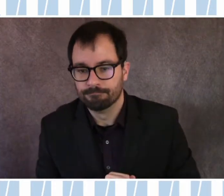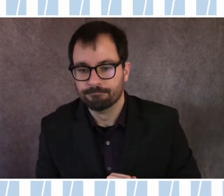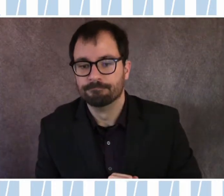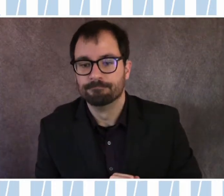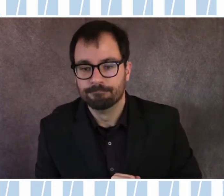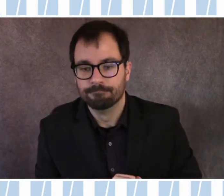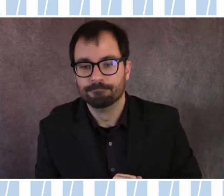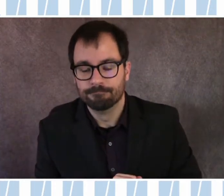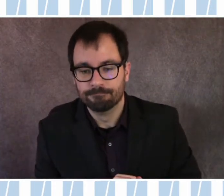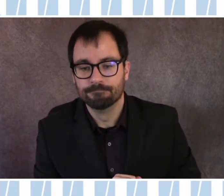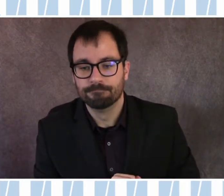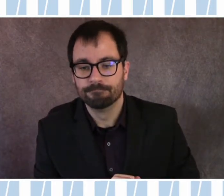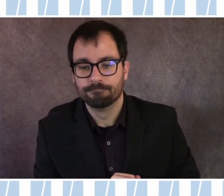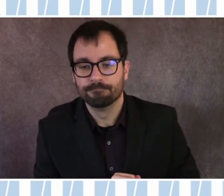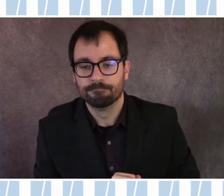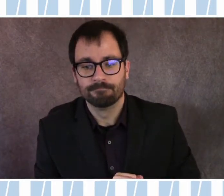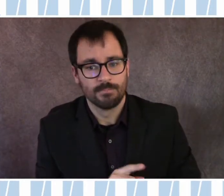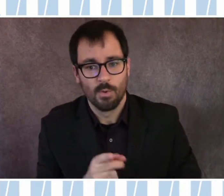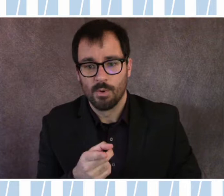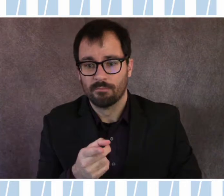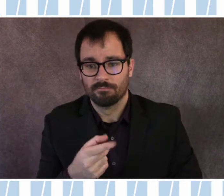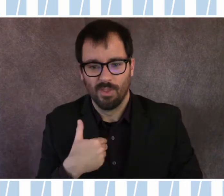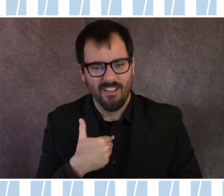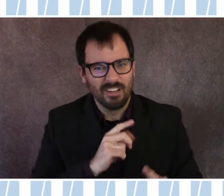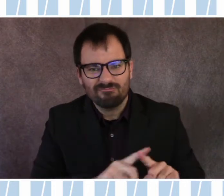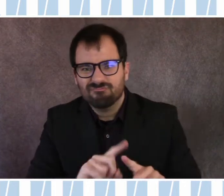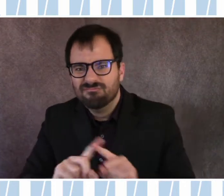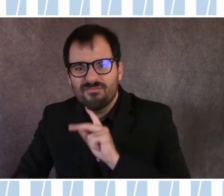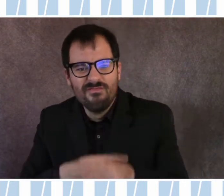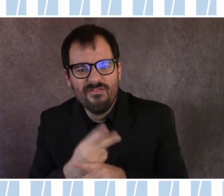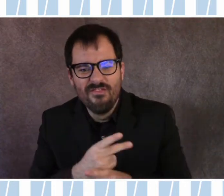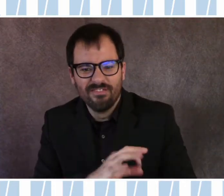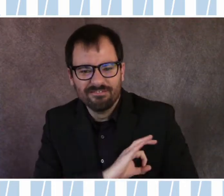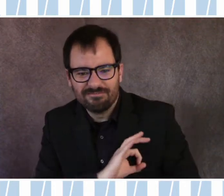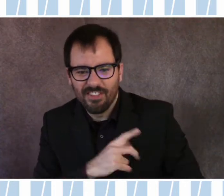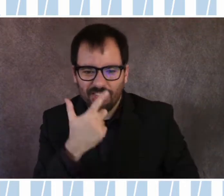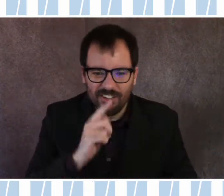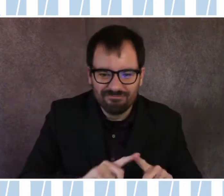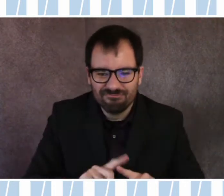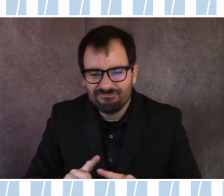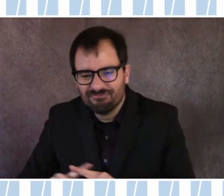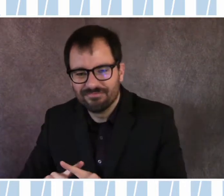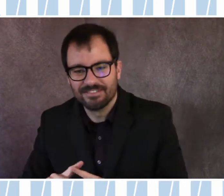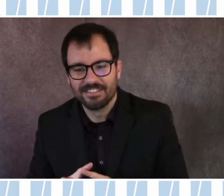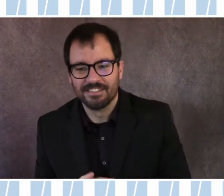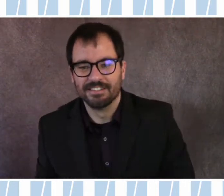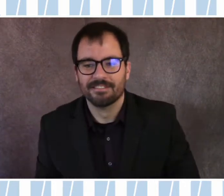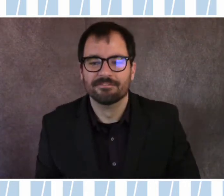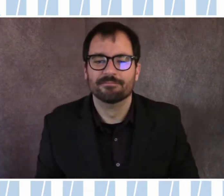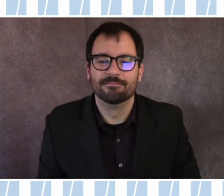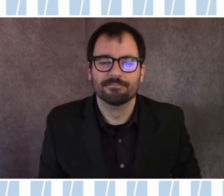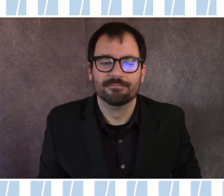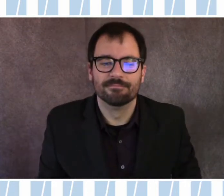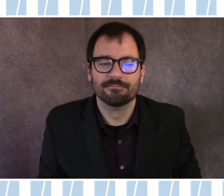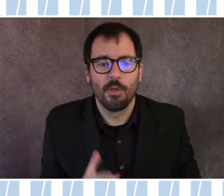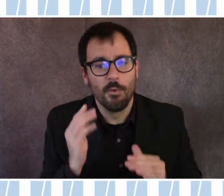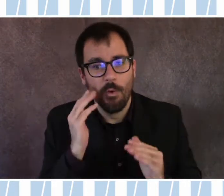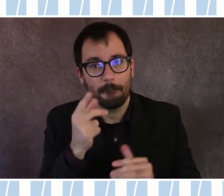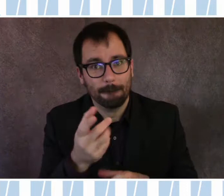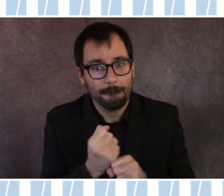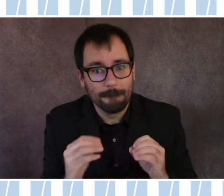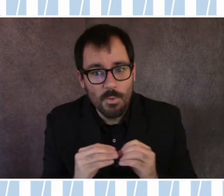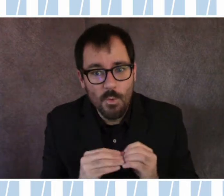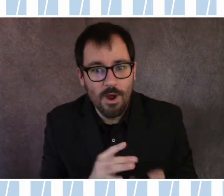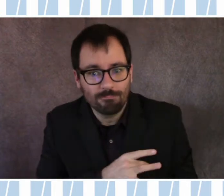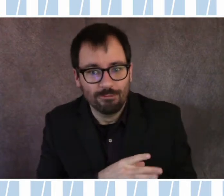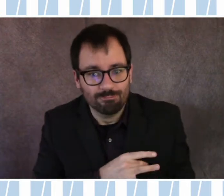you can have a whole collection of them. Hopefully, the more you get, we'll come up with some type of competition to get tested as much as possible. We'll figure that out next week. Our